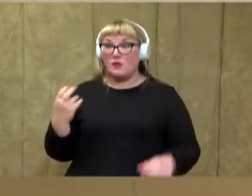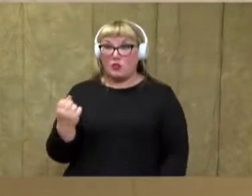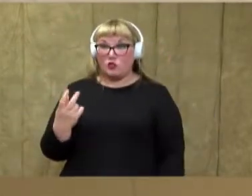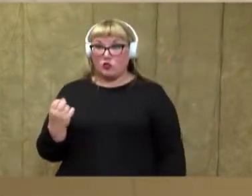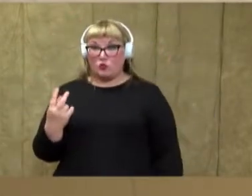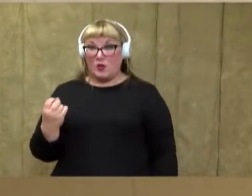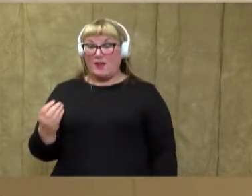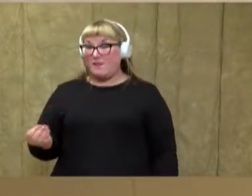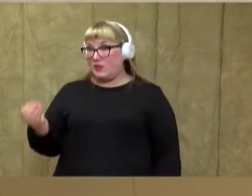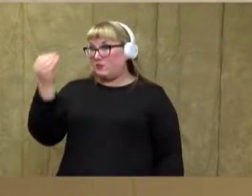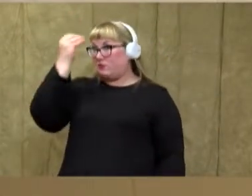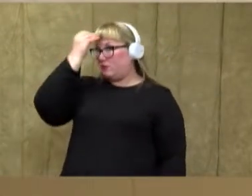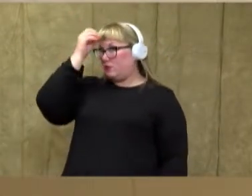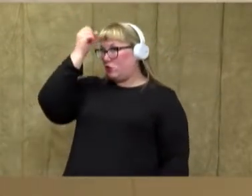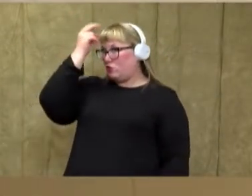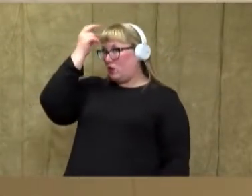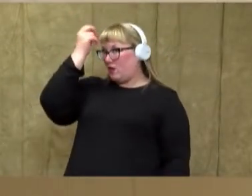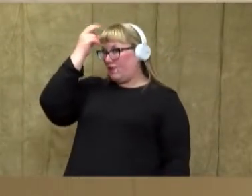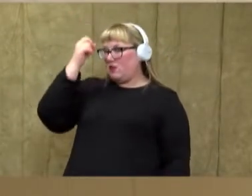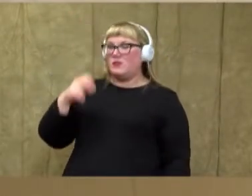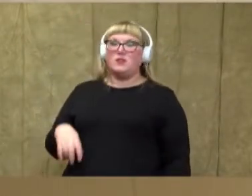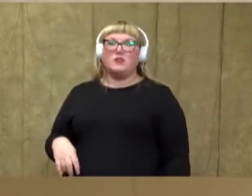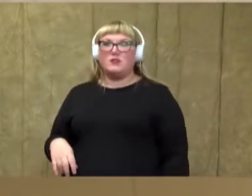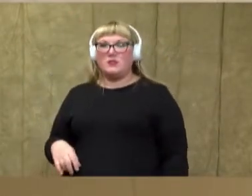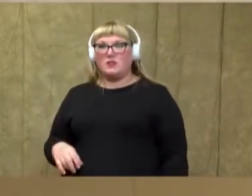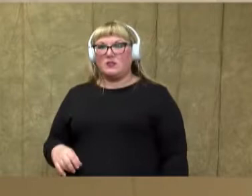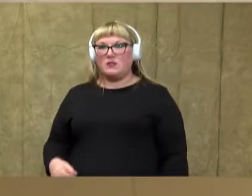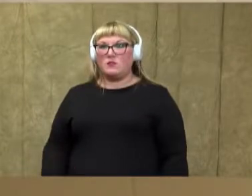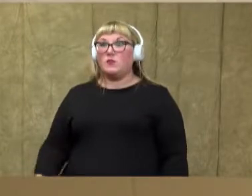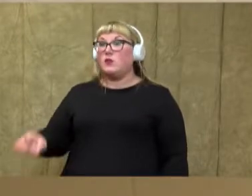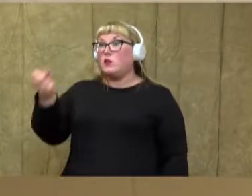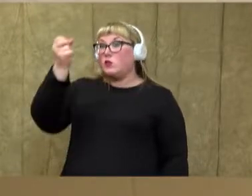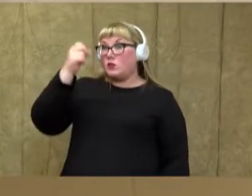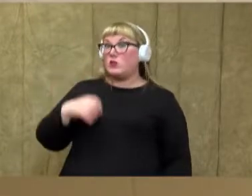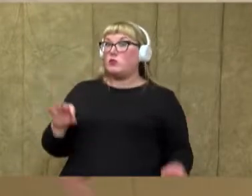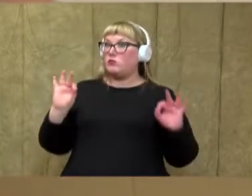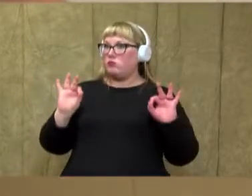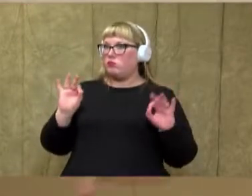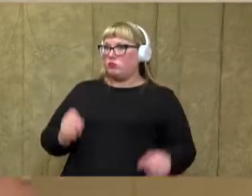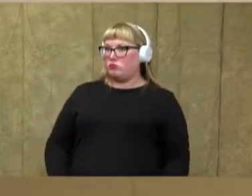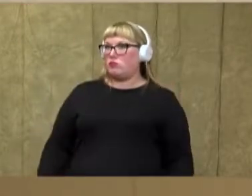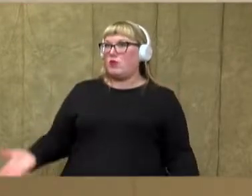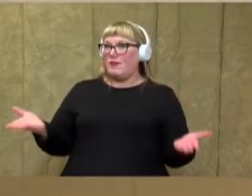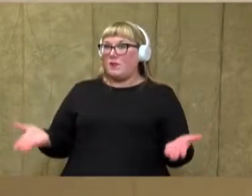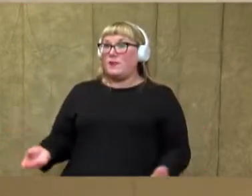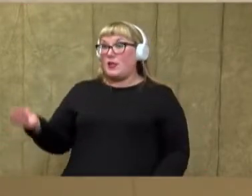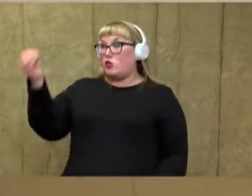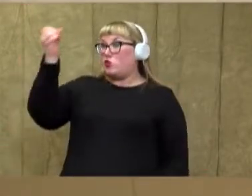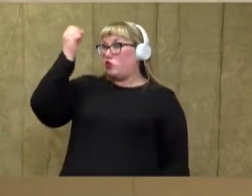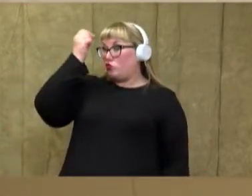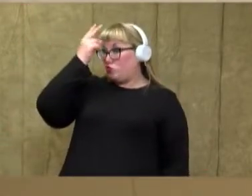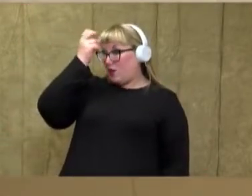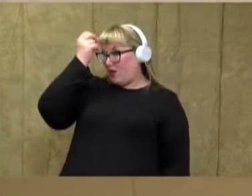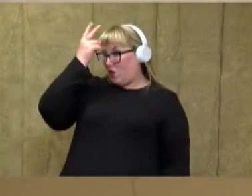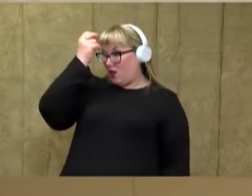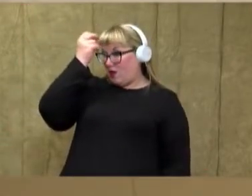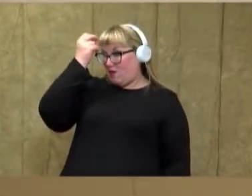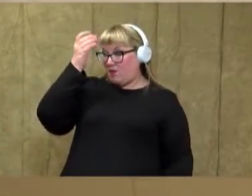up 12 12 and see if we can go all the way to 30. Let's do it. Pick up 12. Put it in your head. 12,